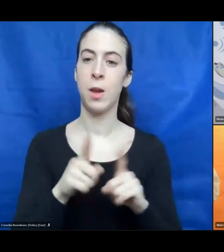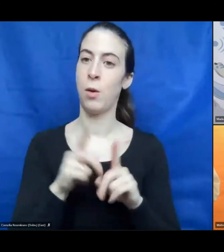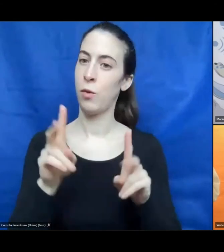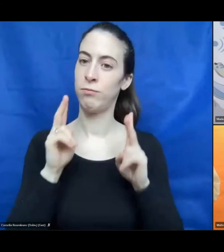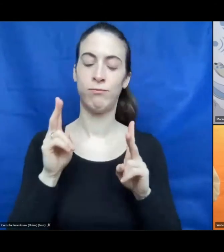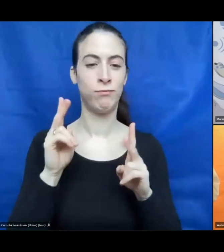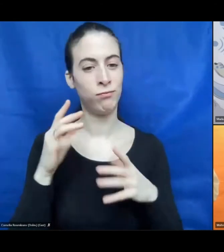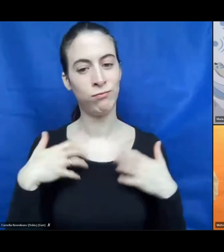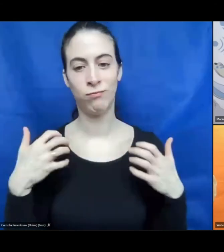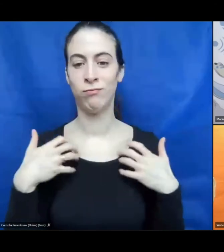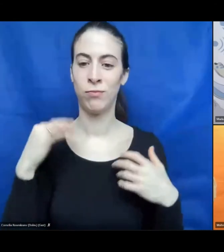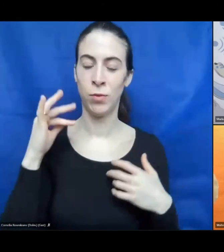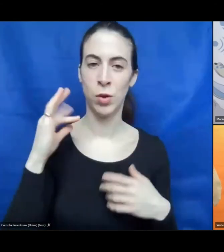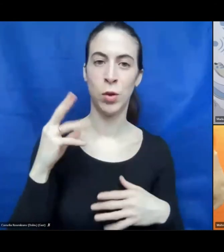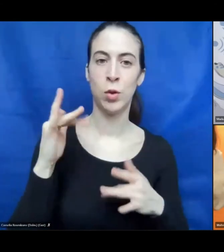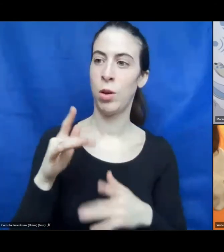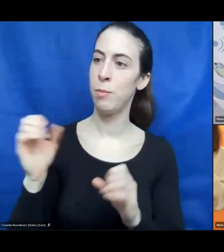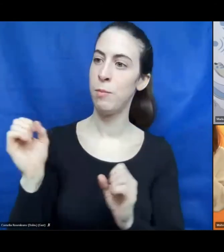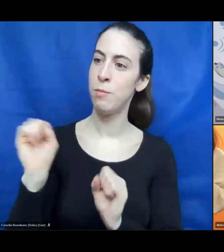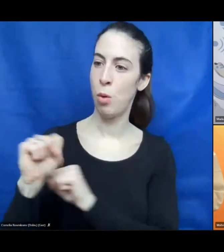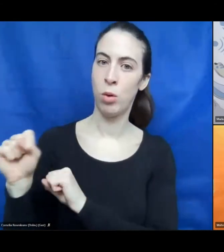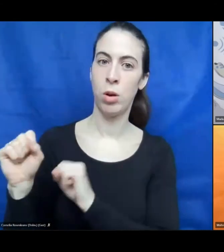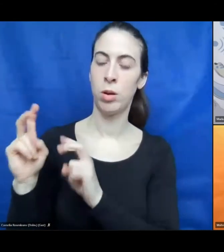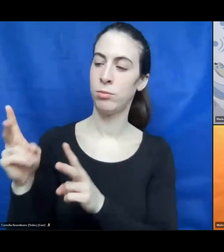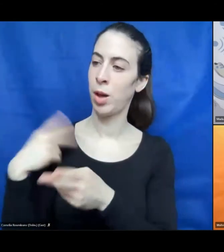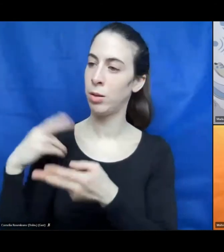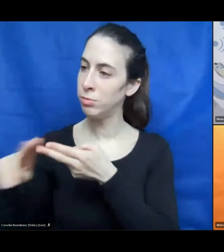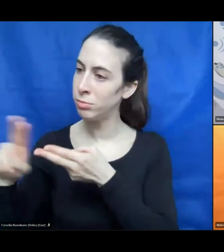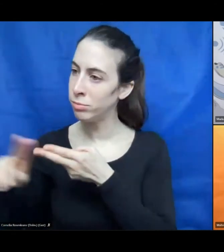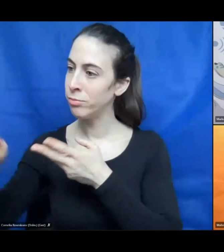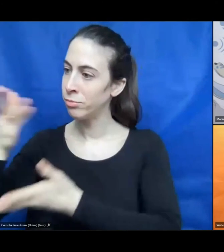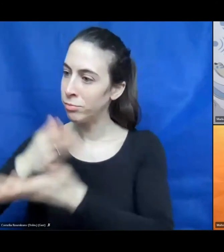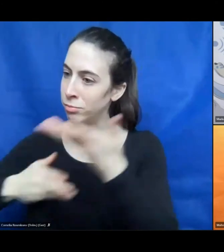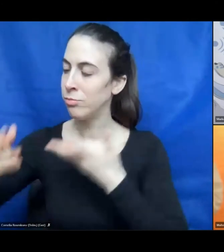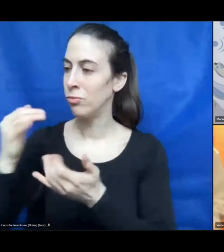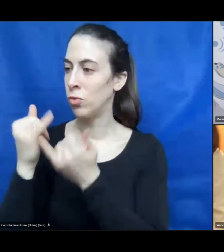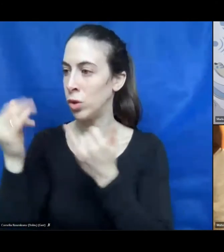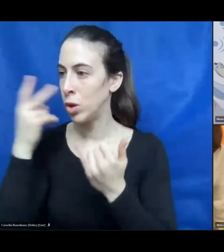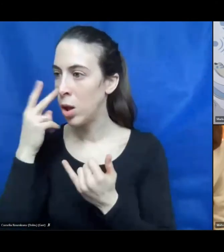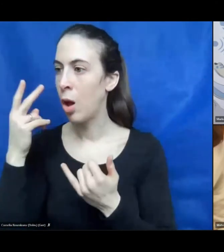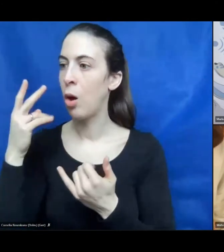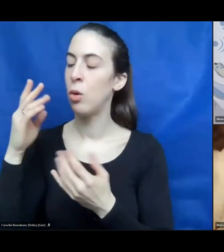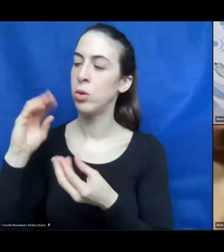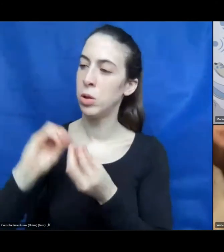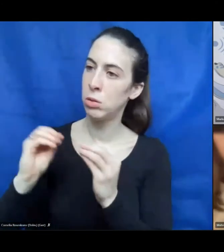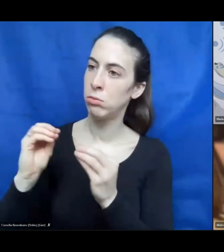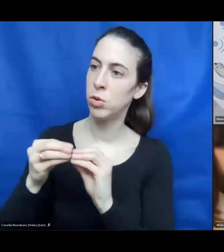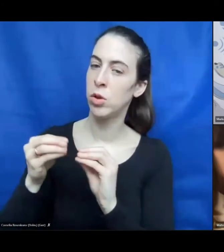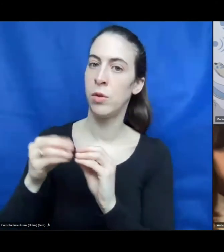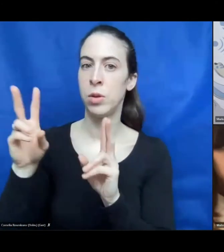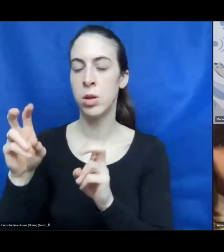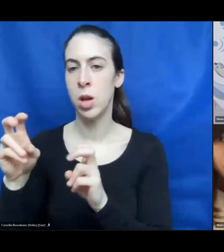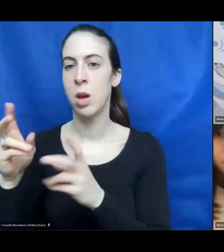have the possibility to talk to Christian about business topics, about impairment